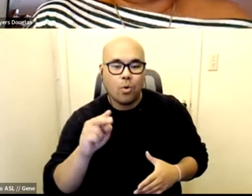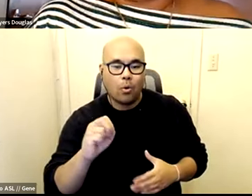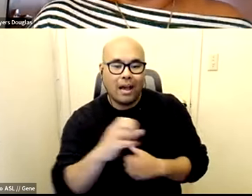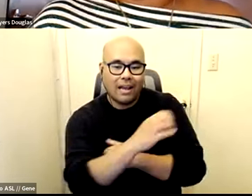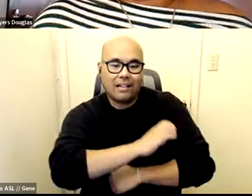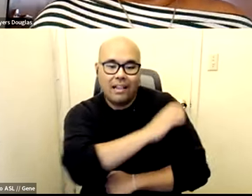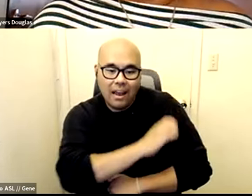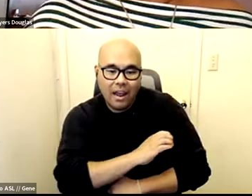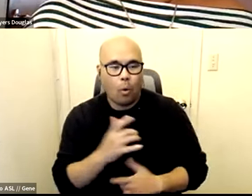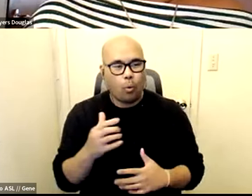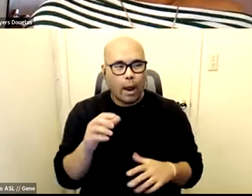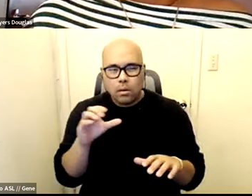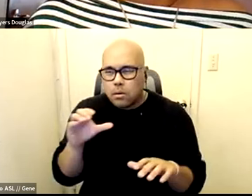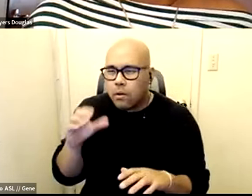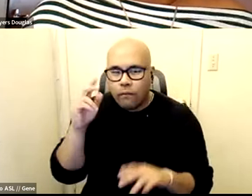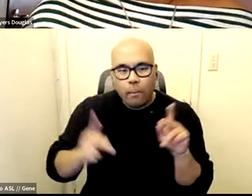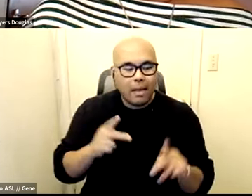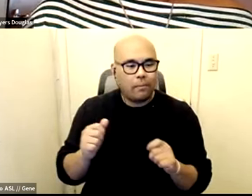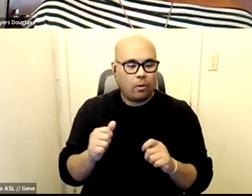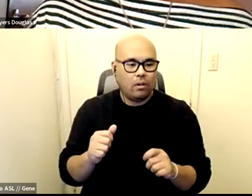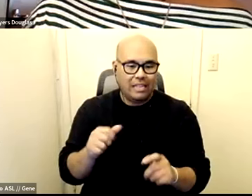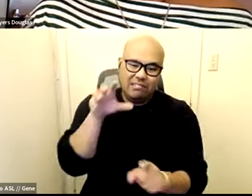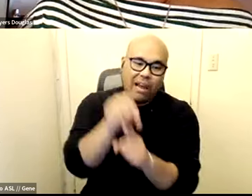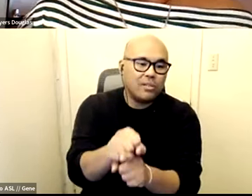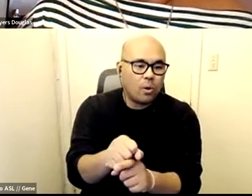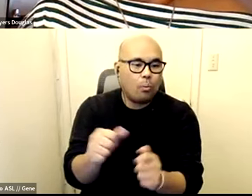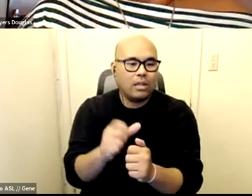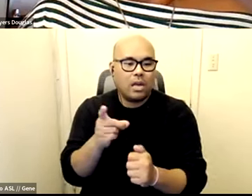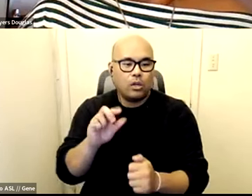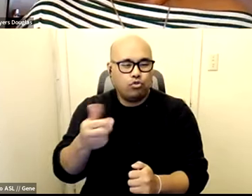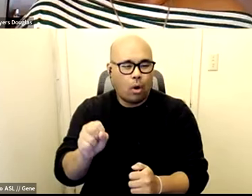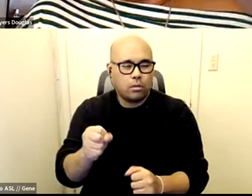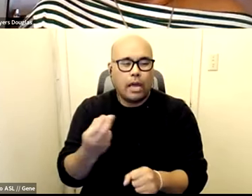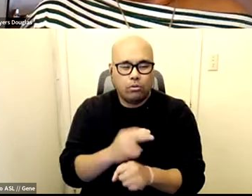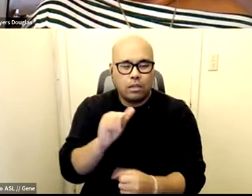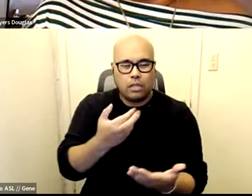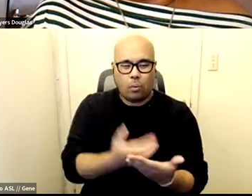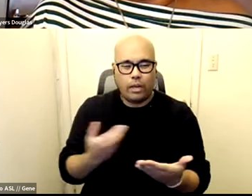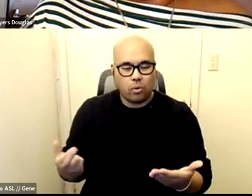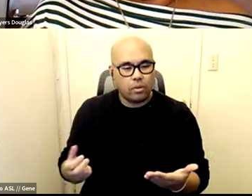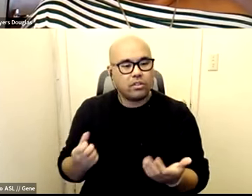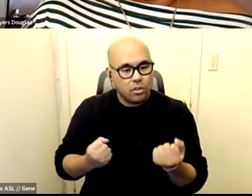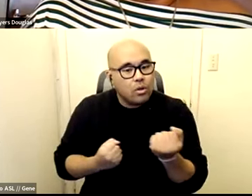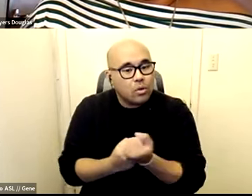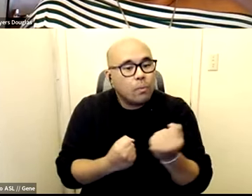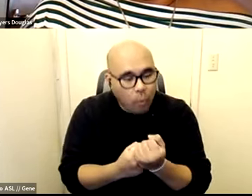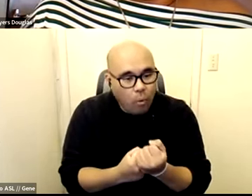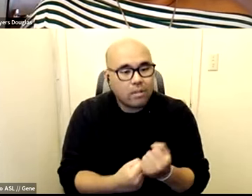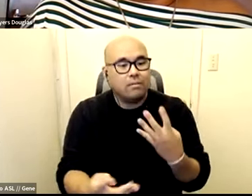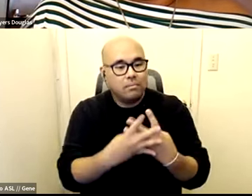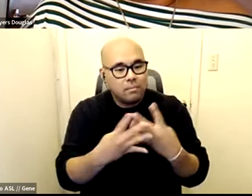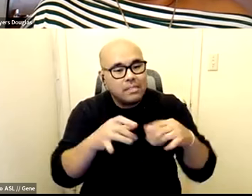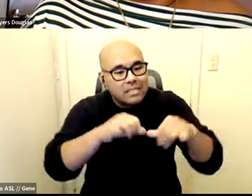drugs uh and and using that resource in order to fuel the incarceration system